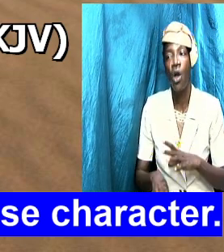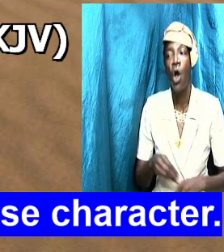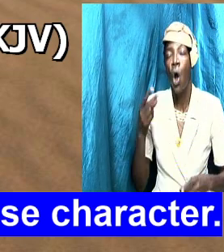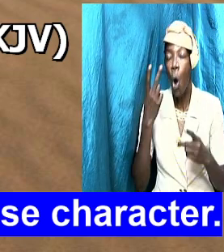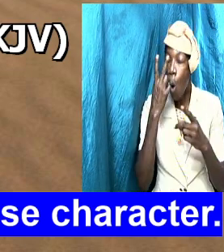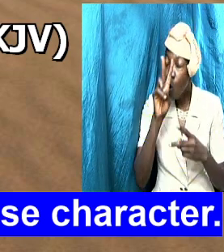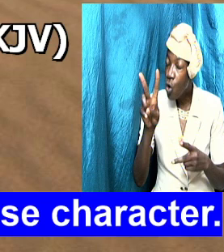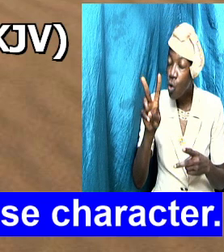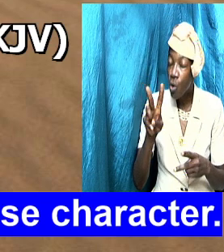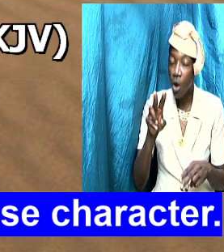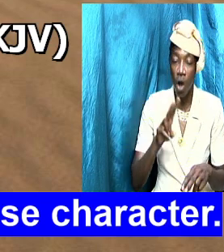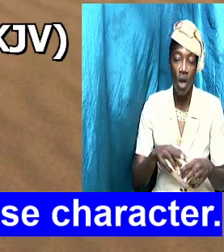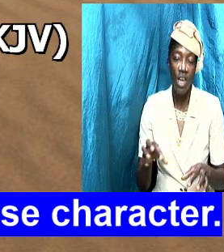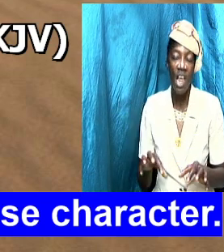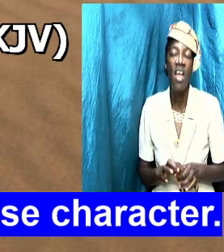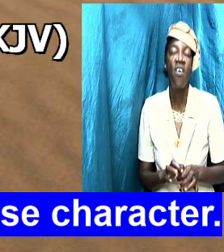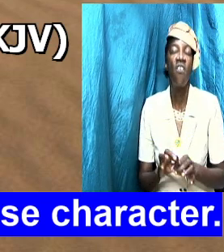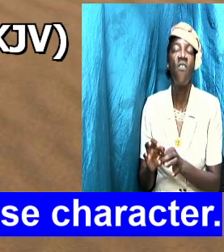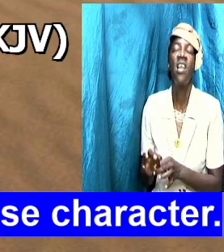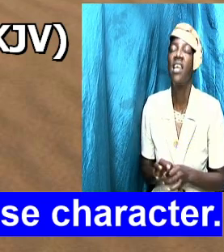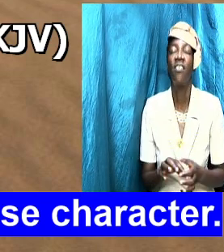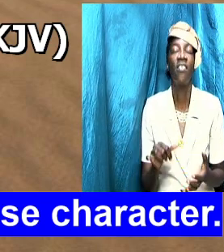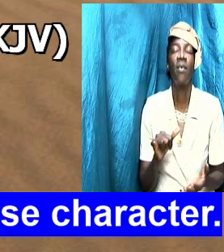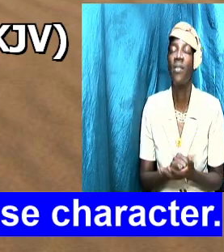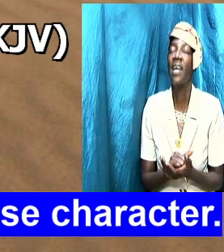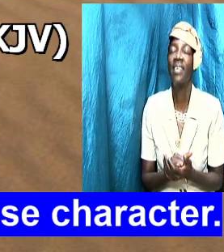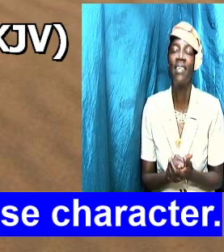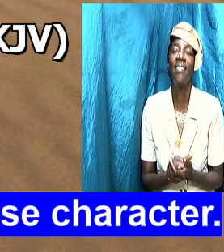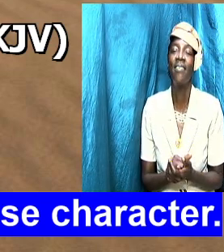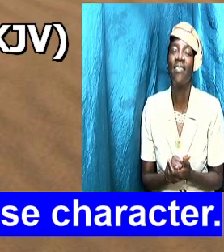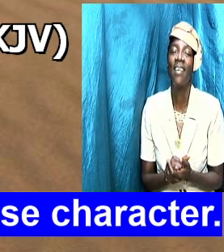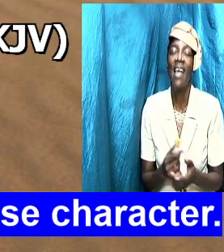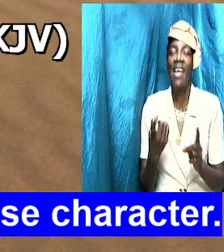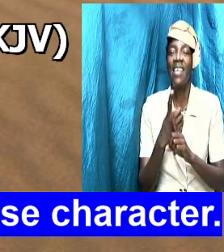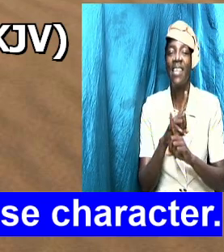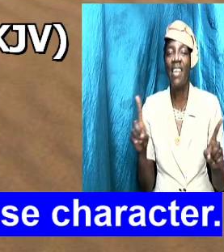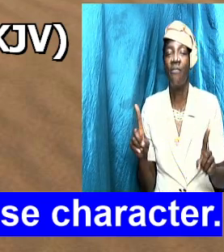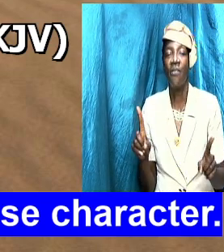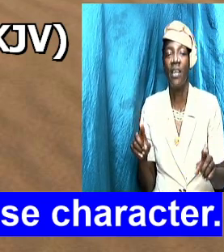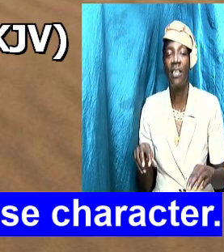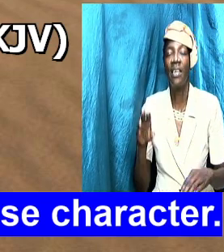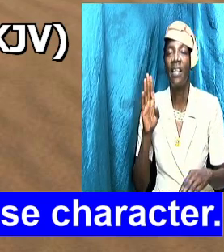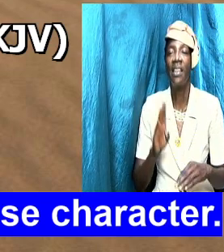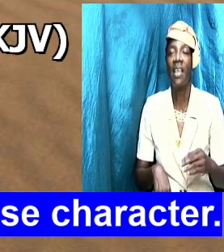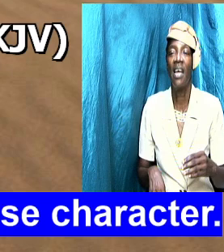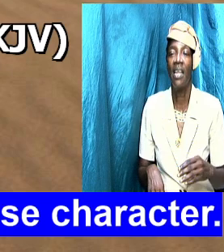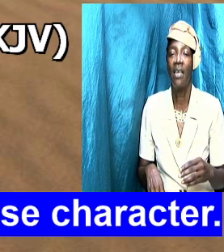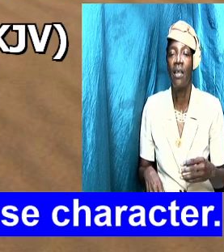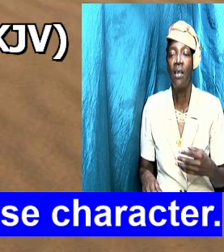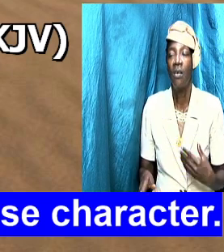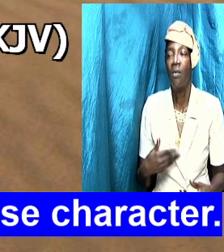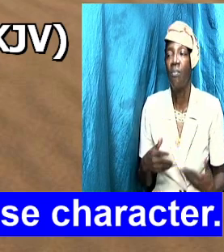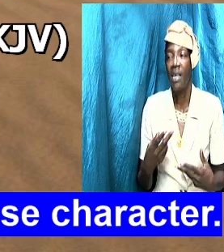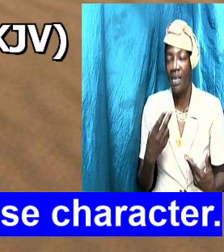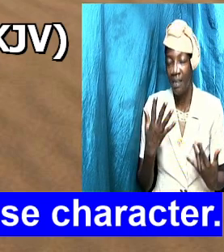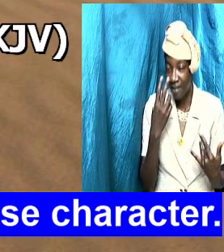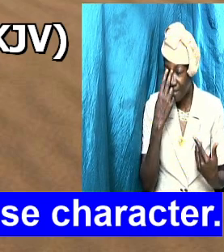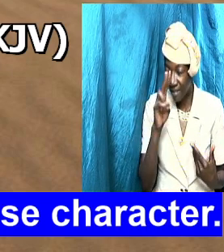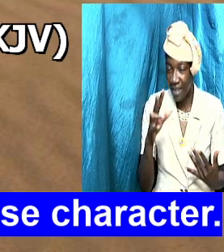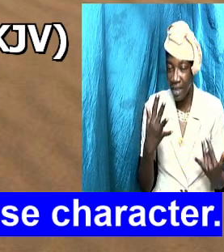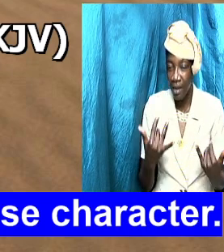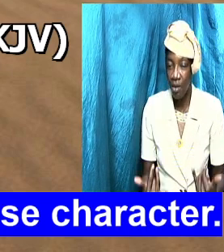on our relationship that is totally different than we might see now